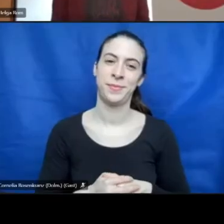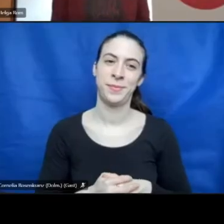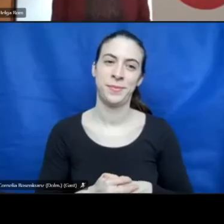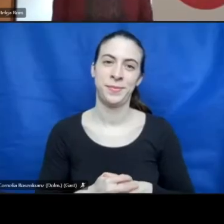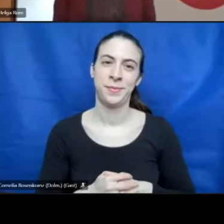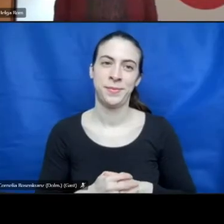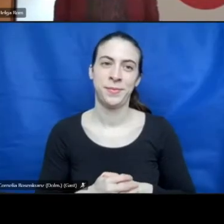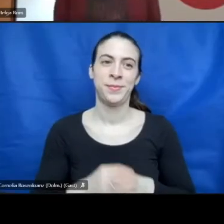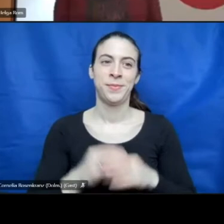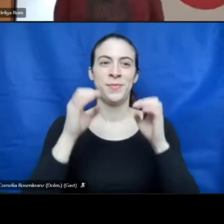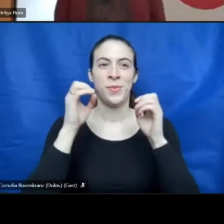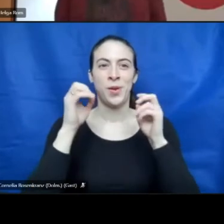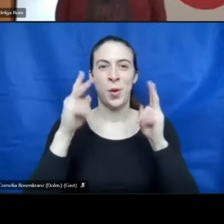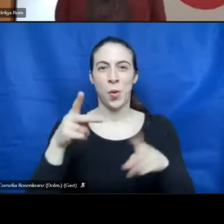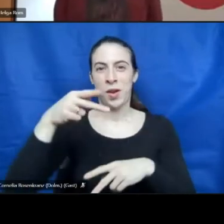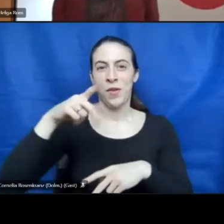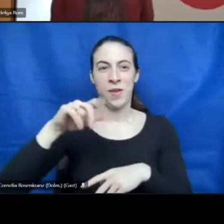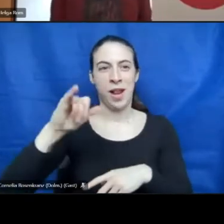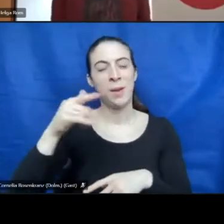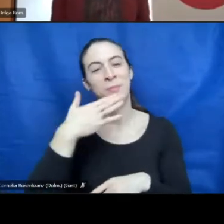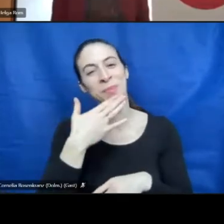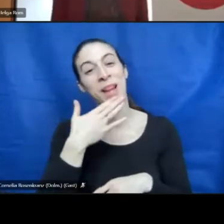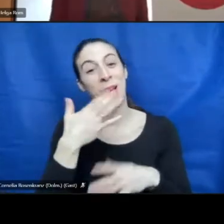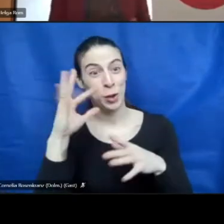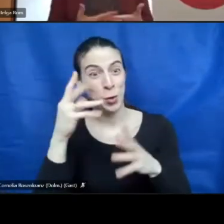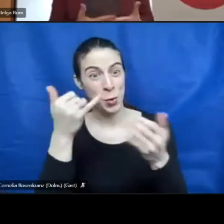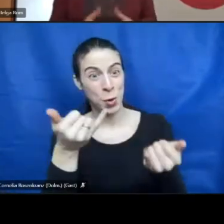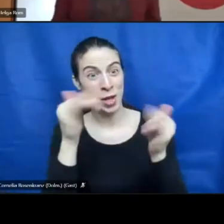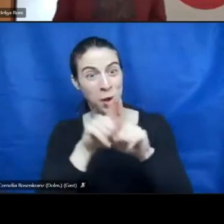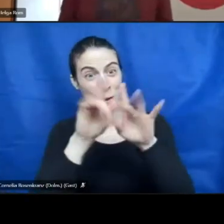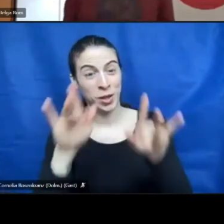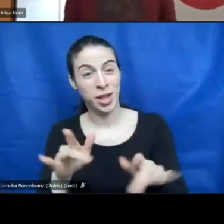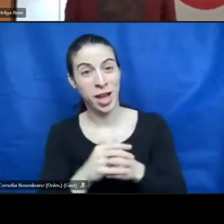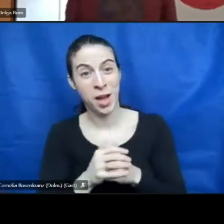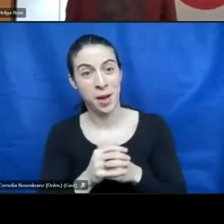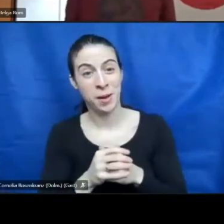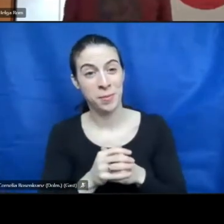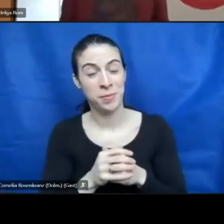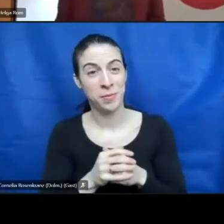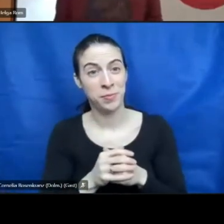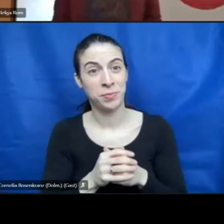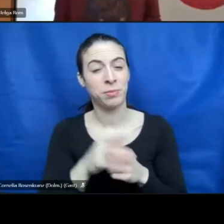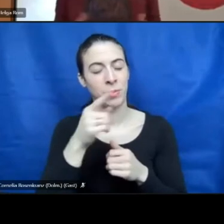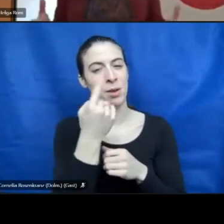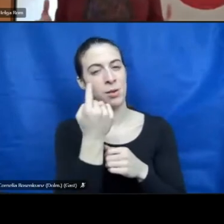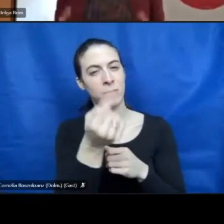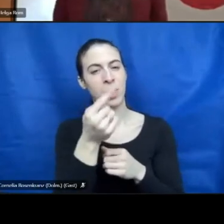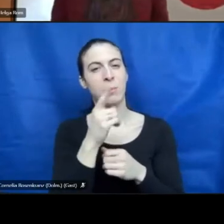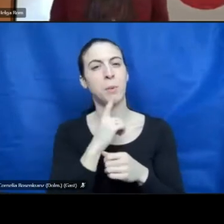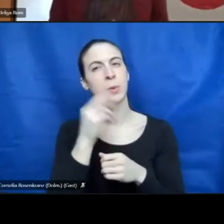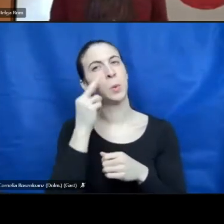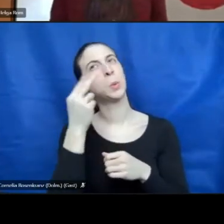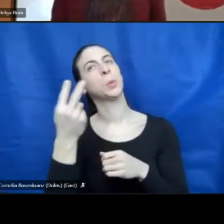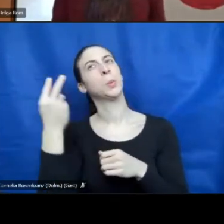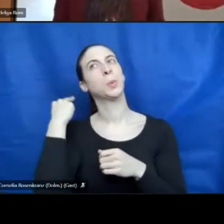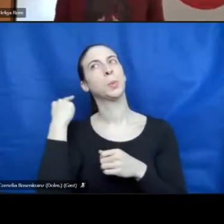Yeah, Philip, it's good to have you here. When you look back and you remember